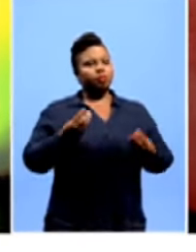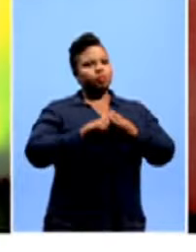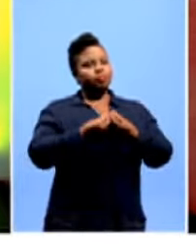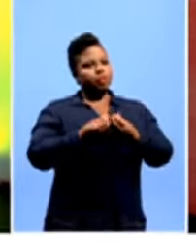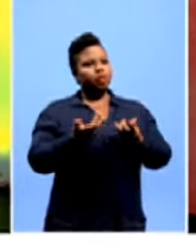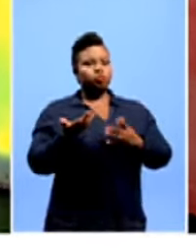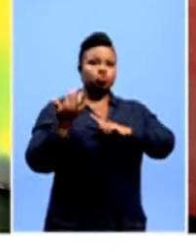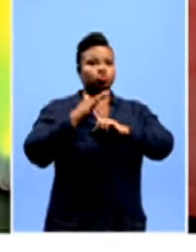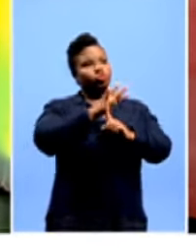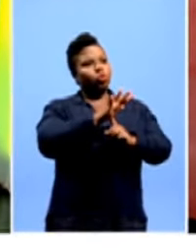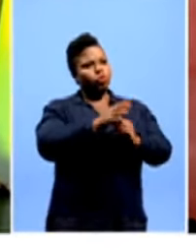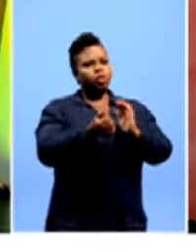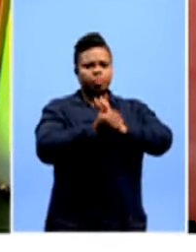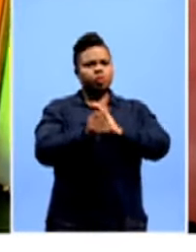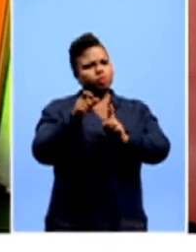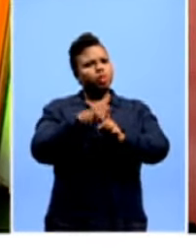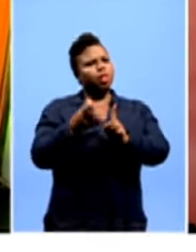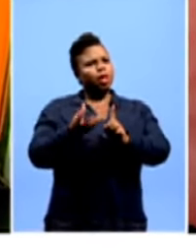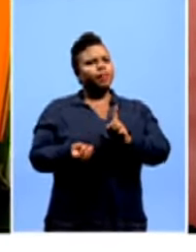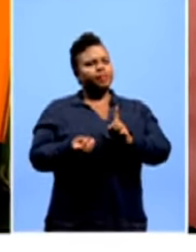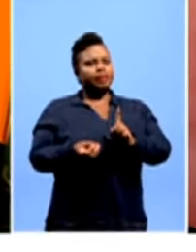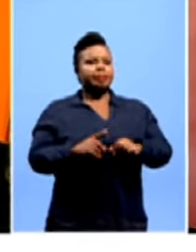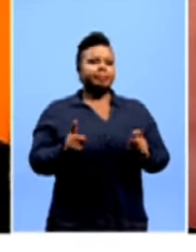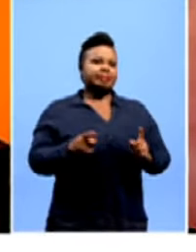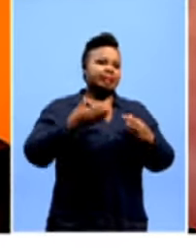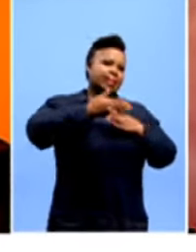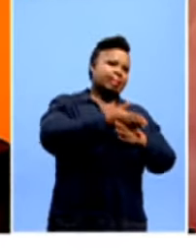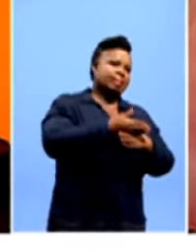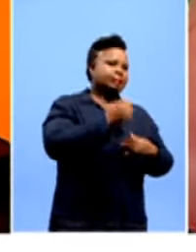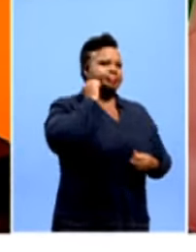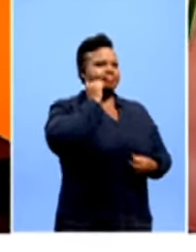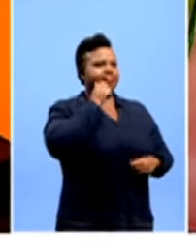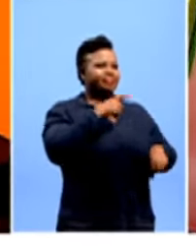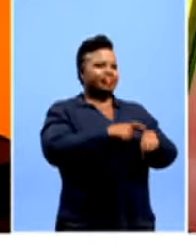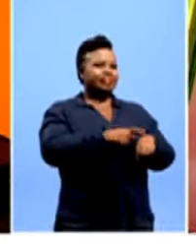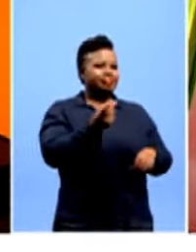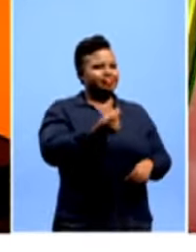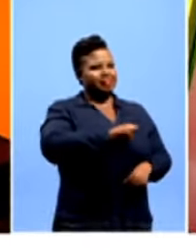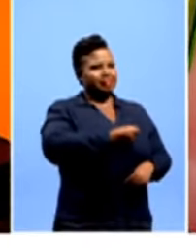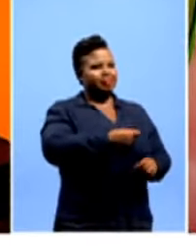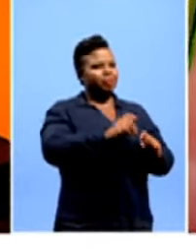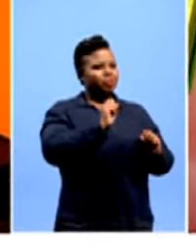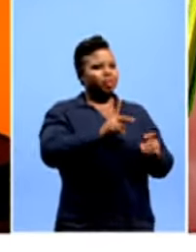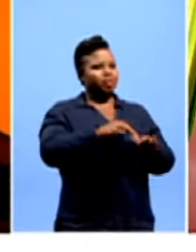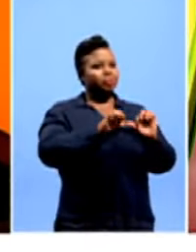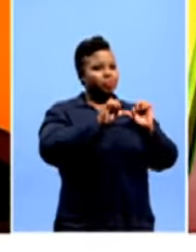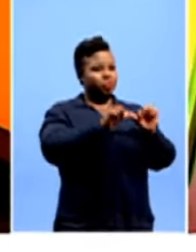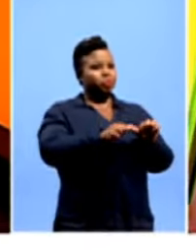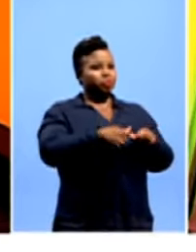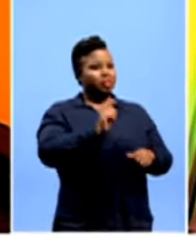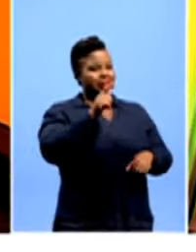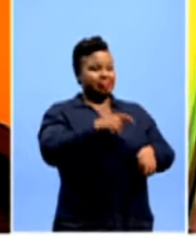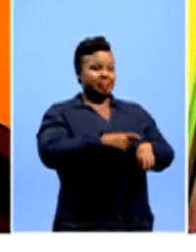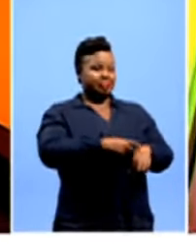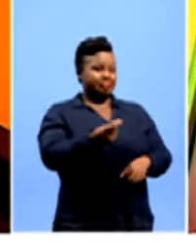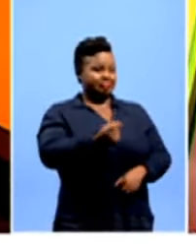of invincibility. Oh, Zola, we'll have to leave them, afraid. We've simply run out of time. We'll have to leave our conversation there. We've simply